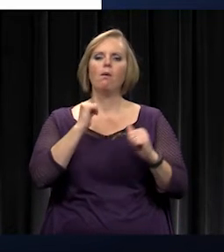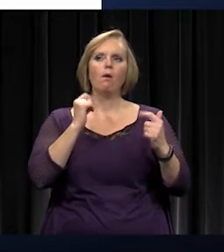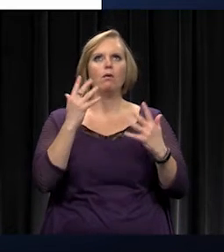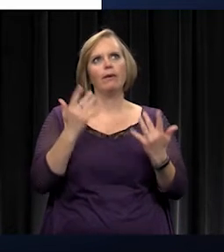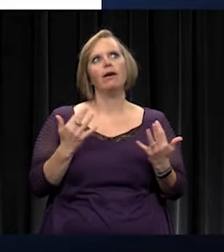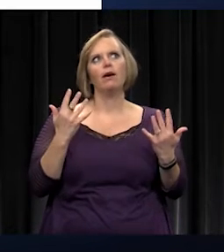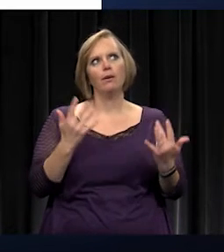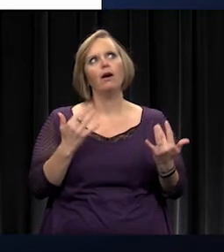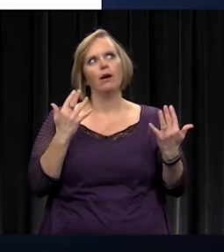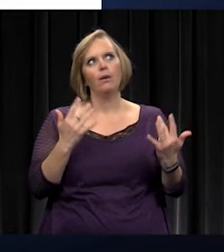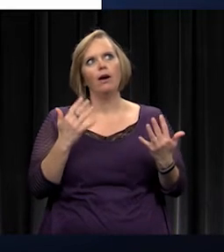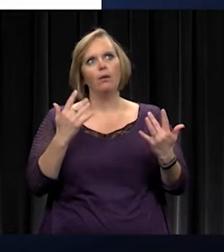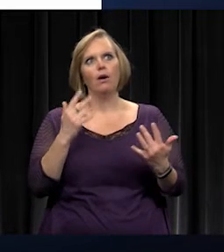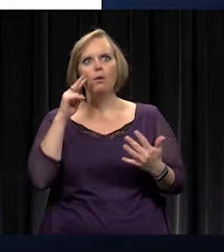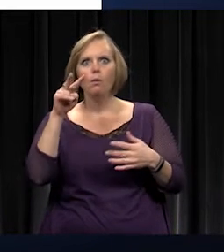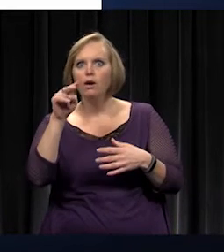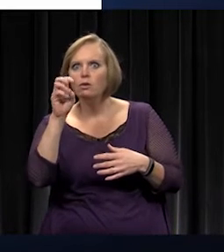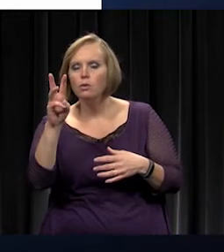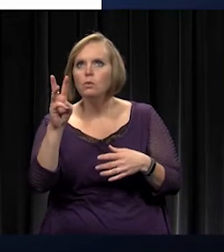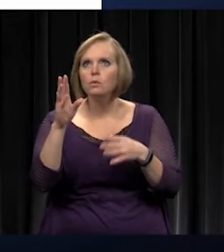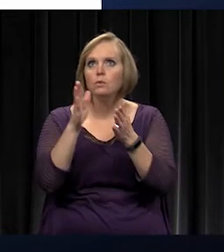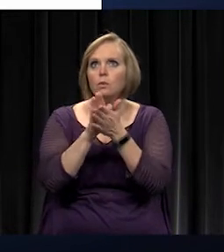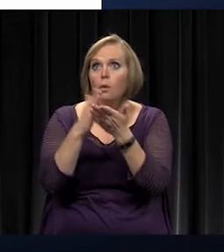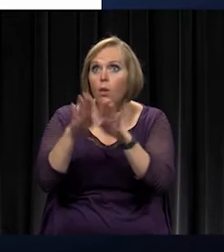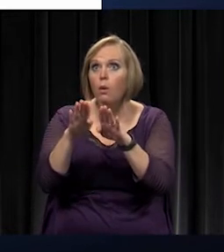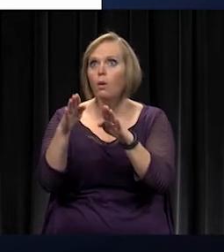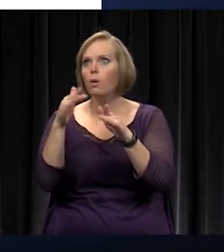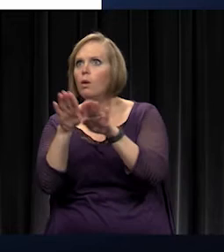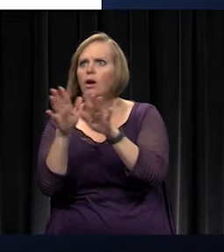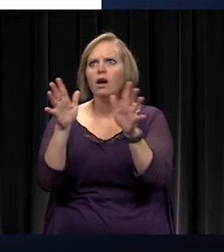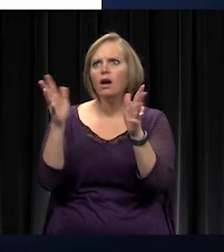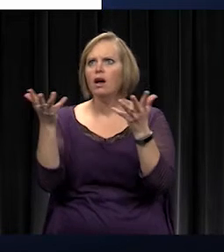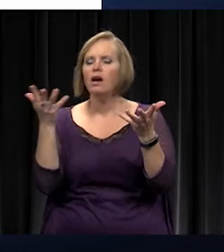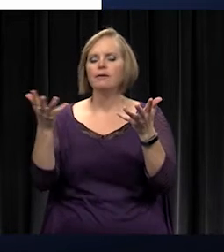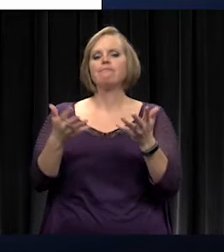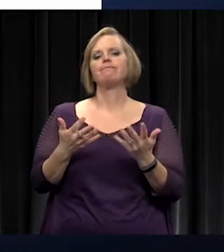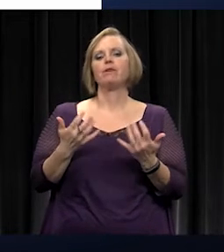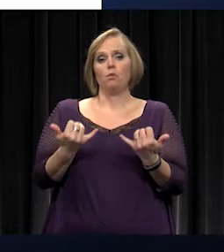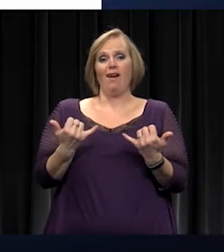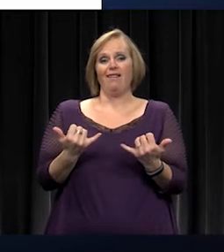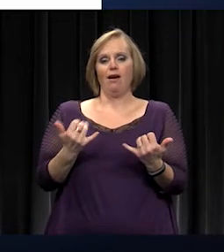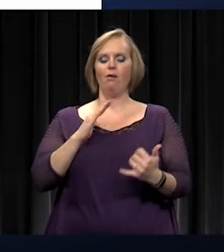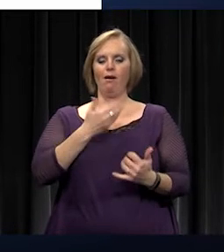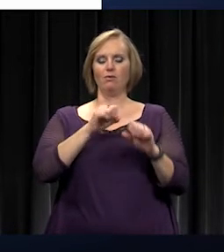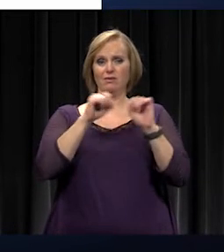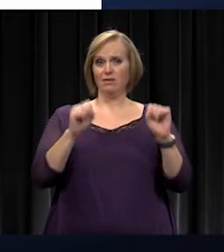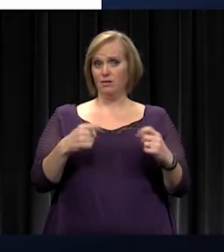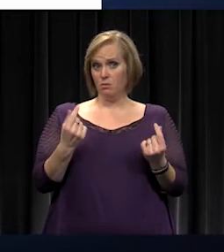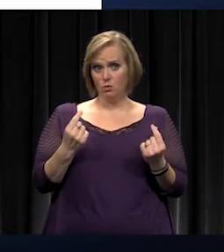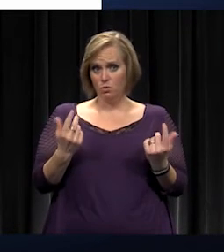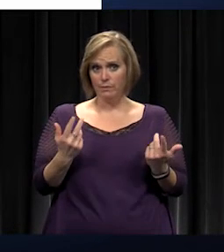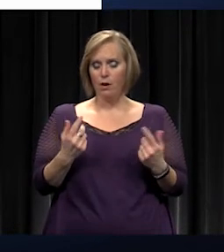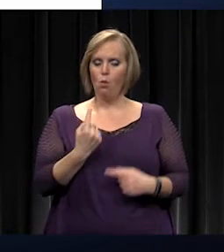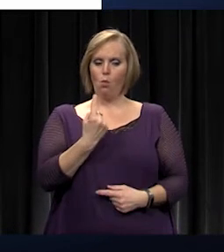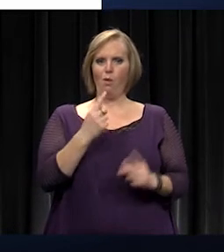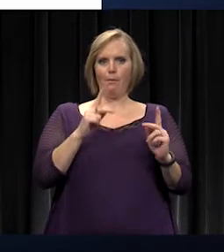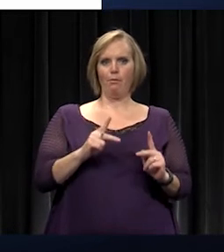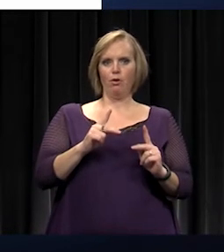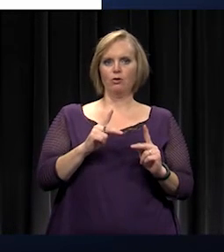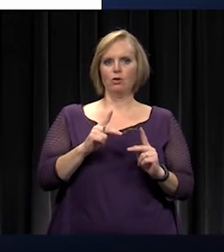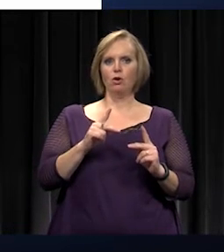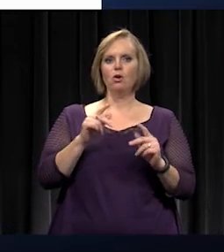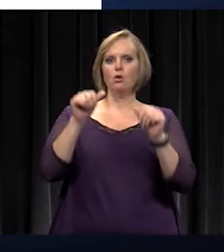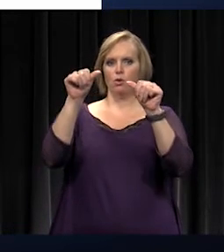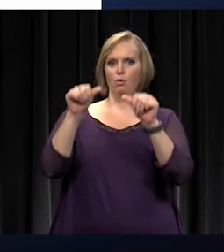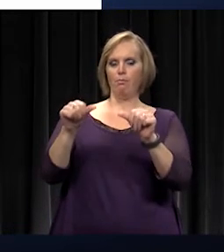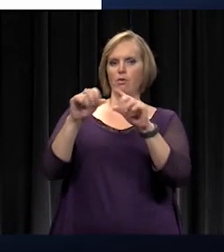hear, are we closing school or not? Currently, way our systems work, we have one person who posts to the district